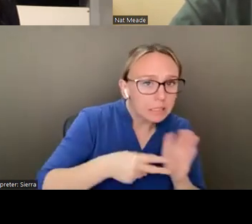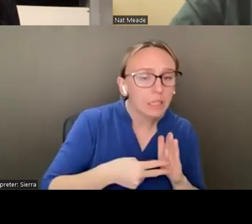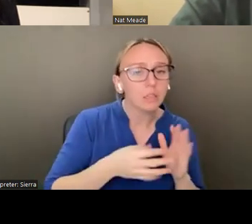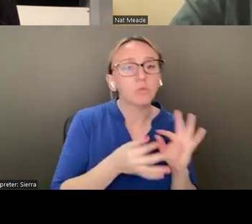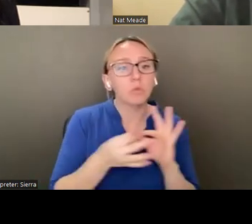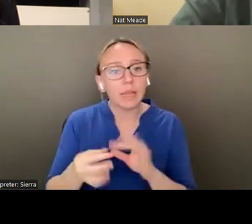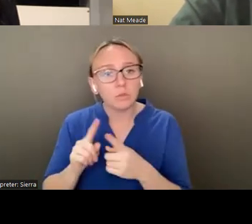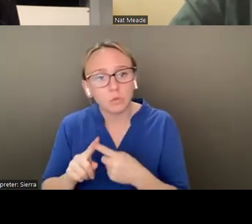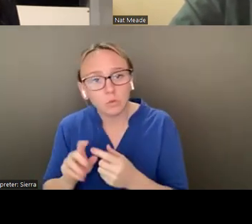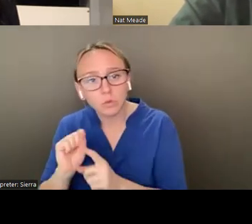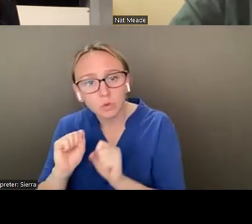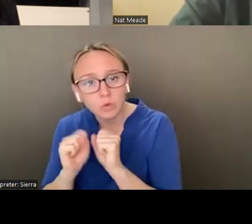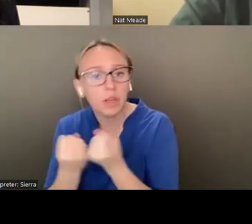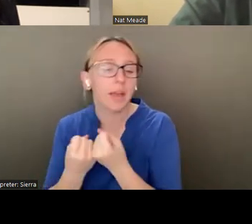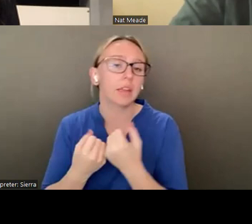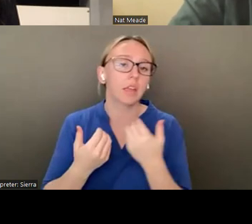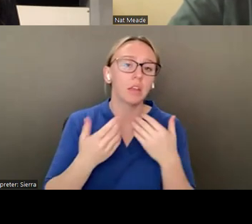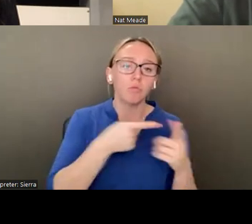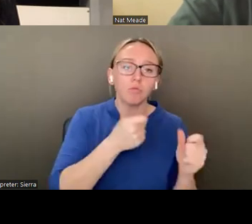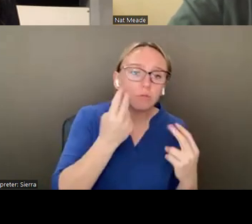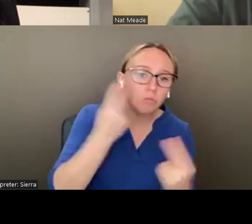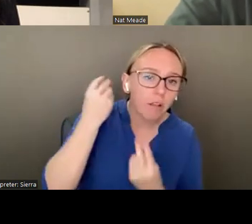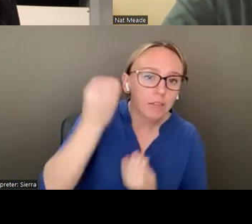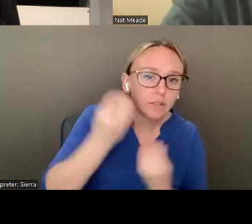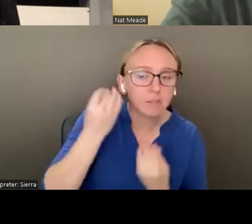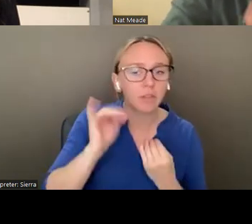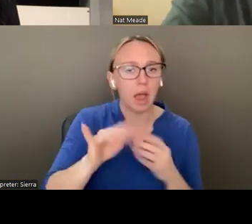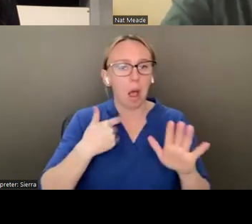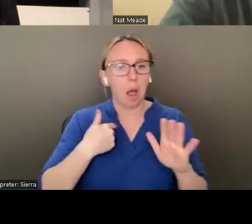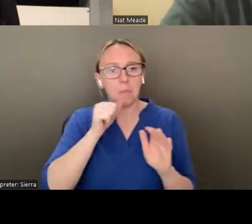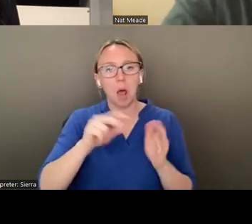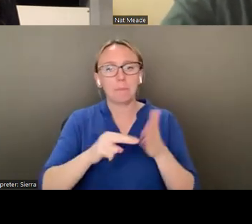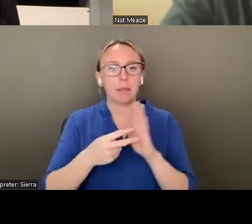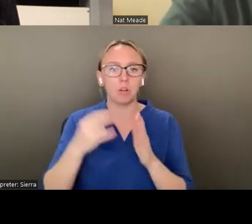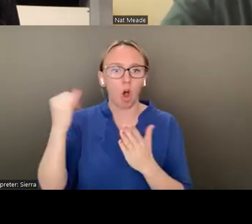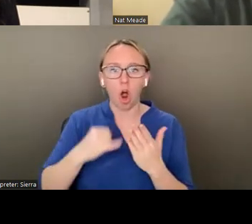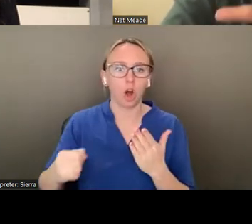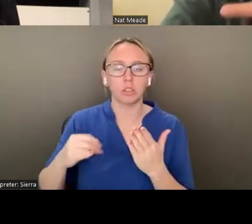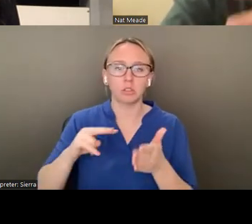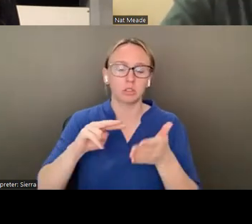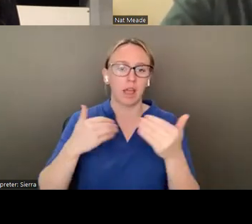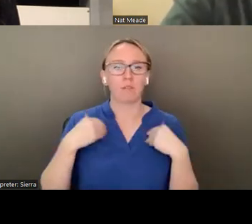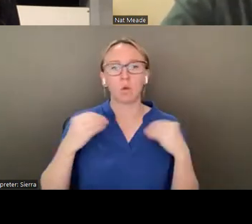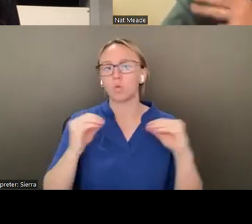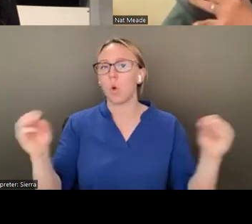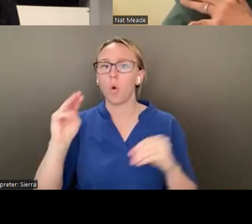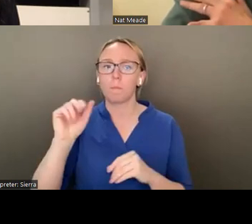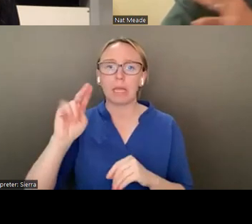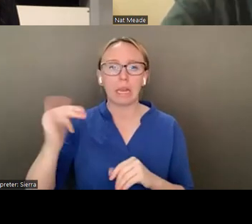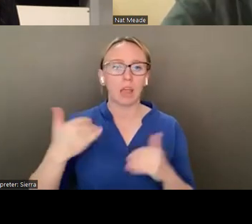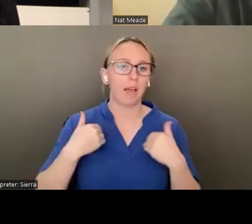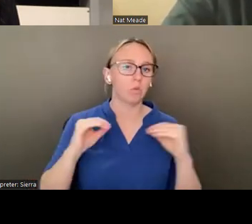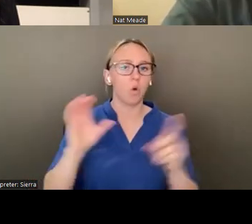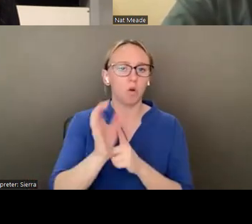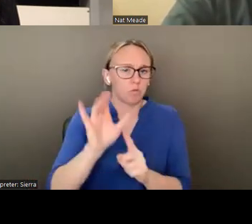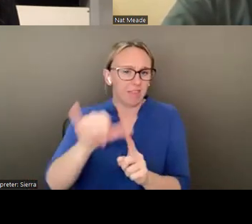reflective, all those things. I'm not saying that art should, is this pure thing that's devoid of meaning or devoid of culture or anything. I don't feel